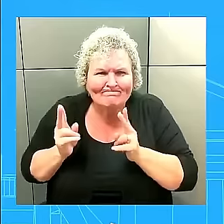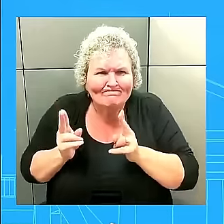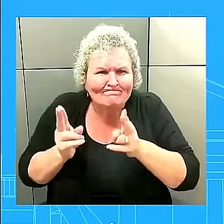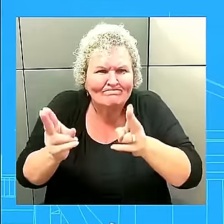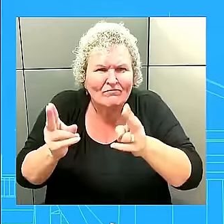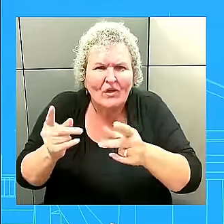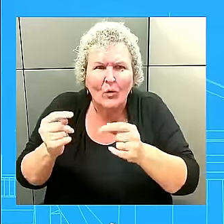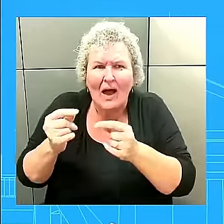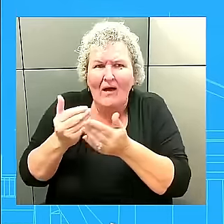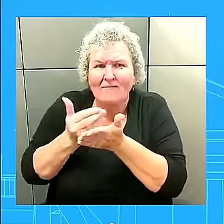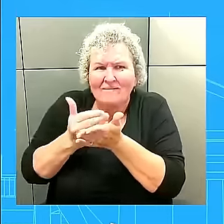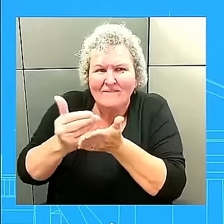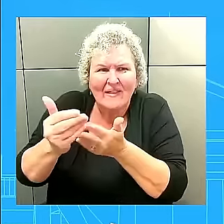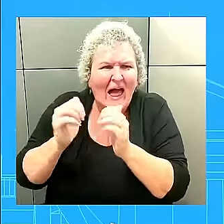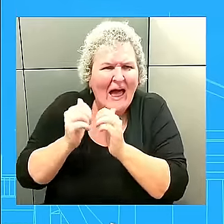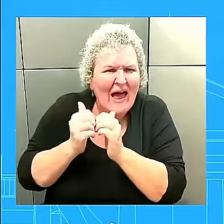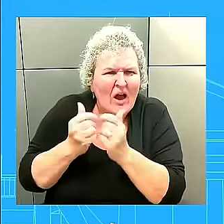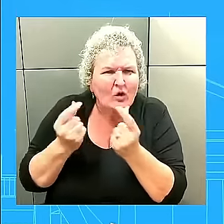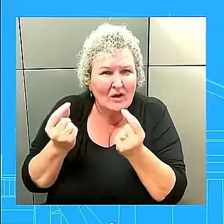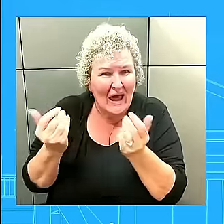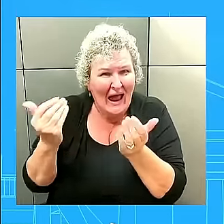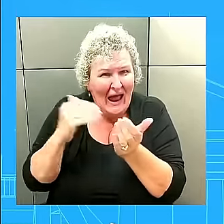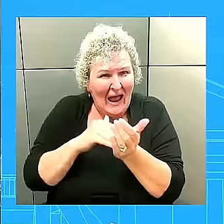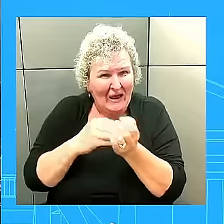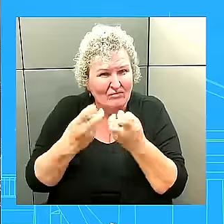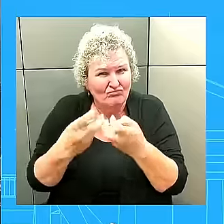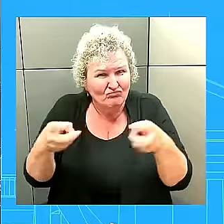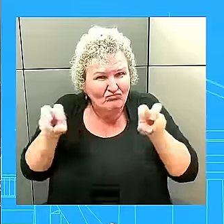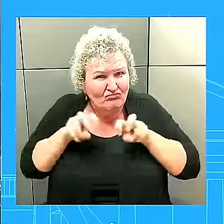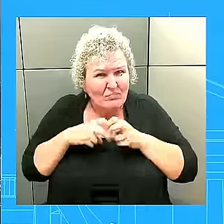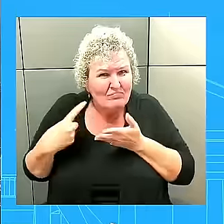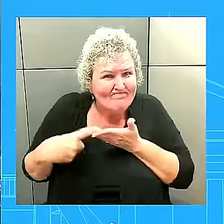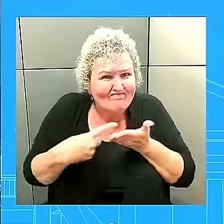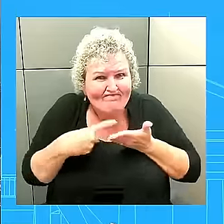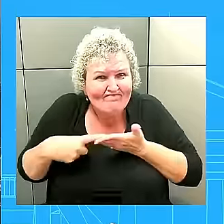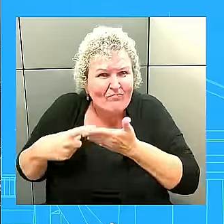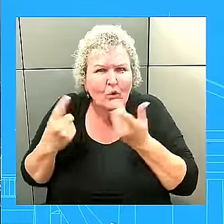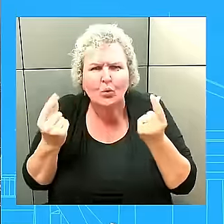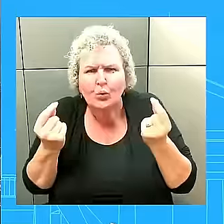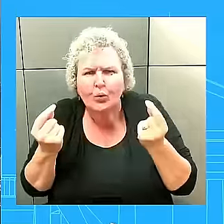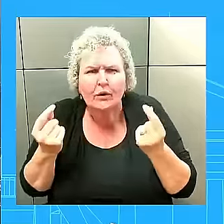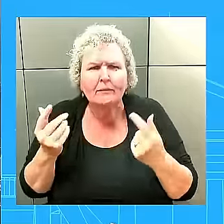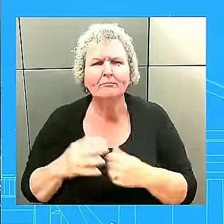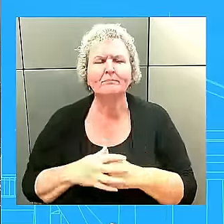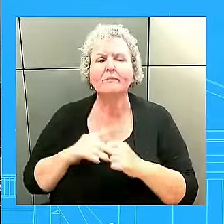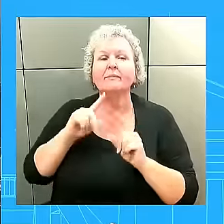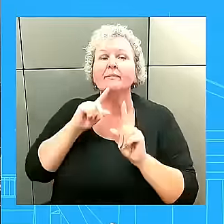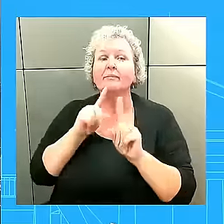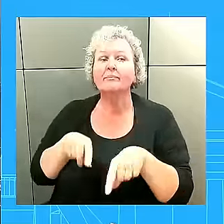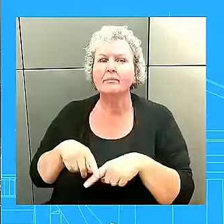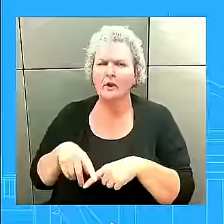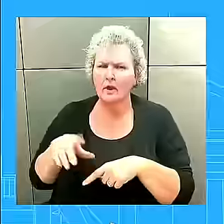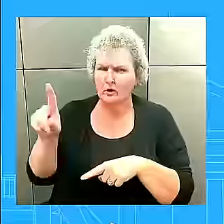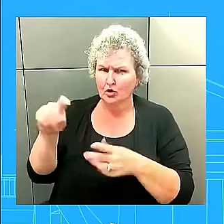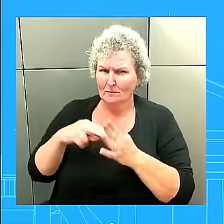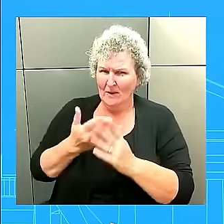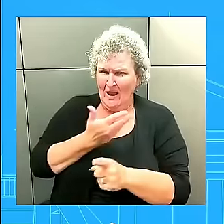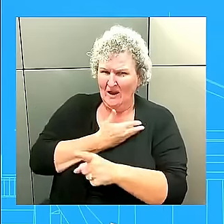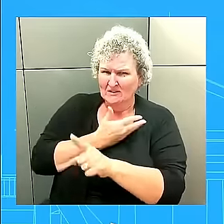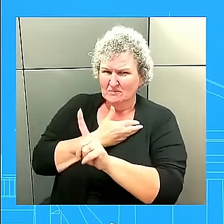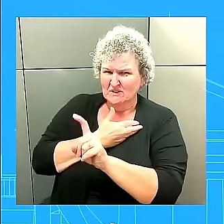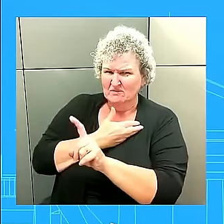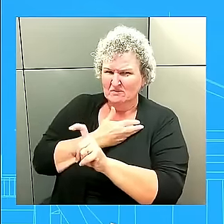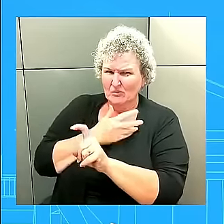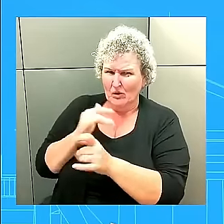you're talking about, I'm assuming, is with Gaza. I mean, you have Lebanon and you have Gaza's implementation in 1701 and in Gaza. I mean, look, the short answer to your question,